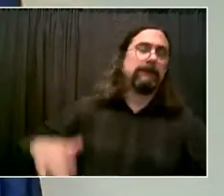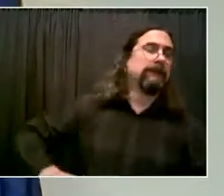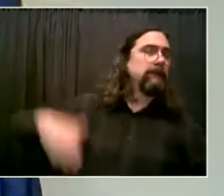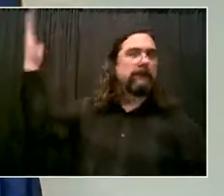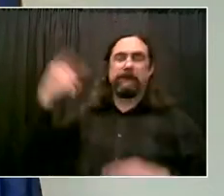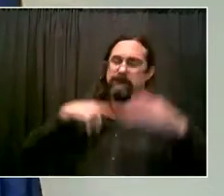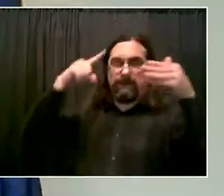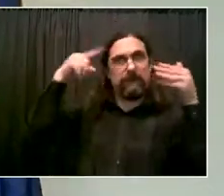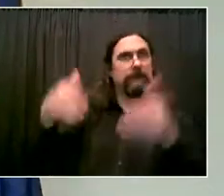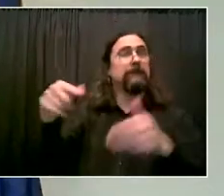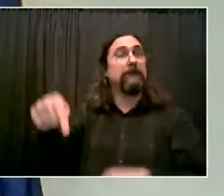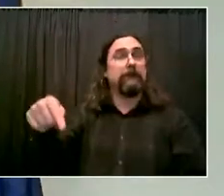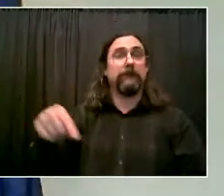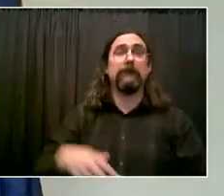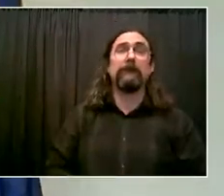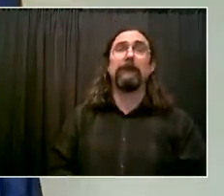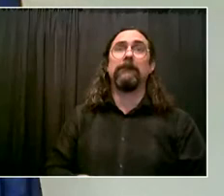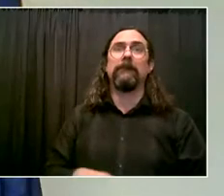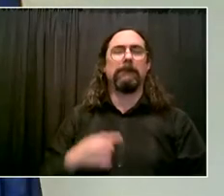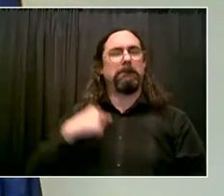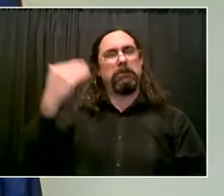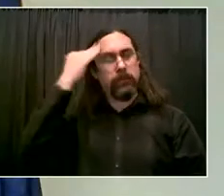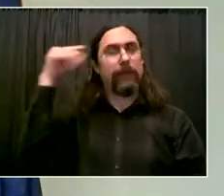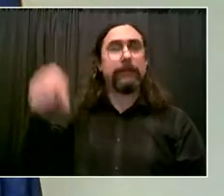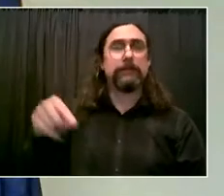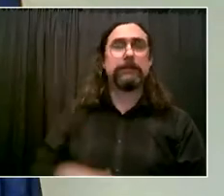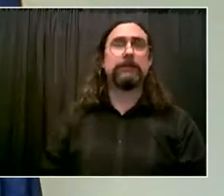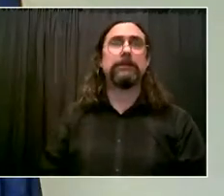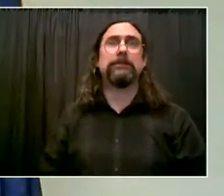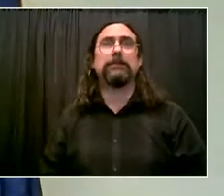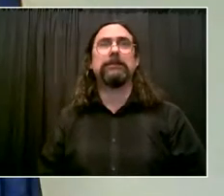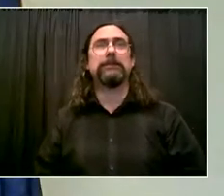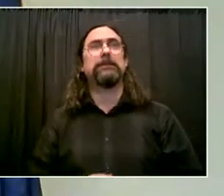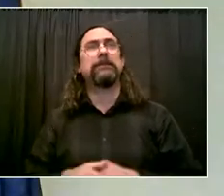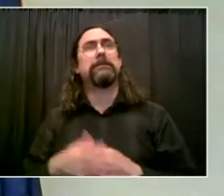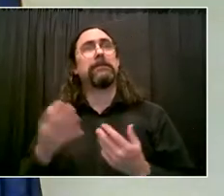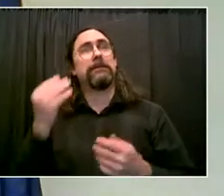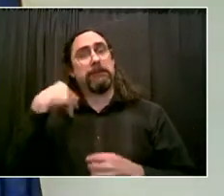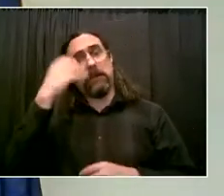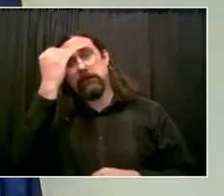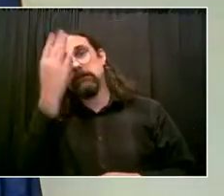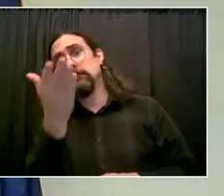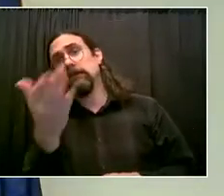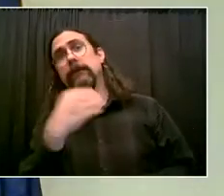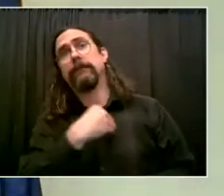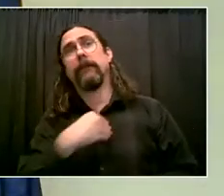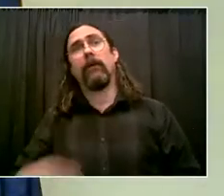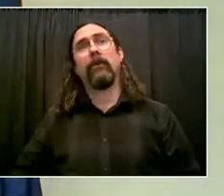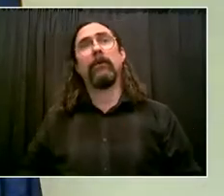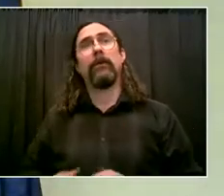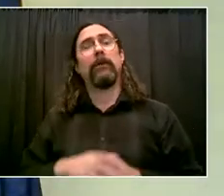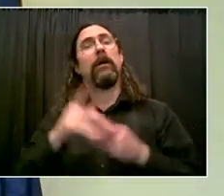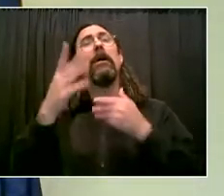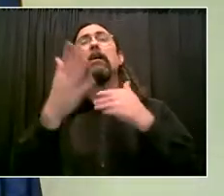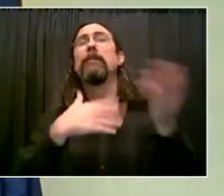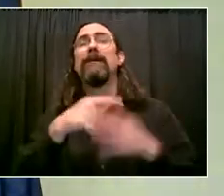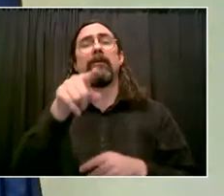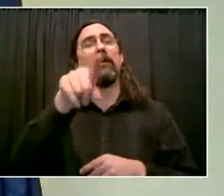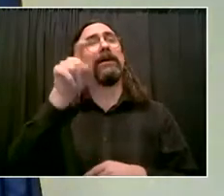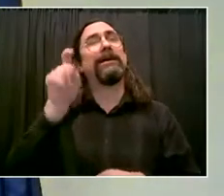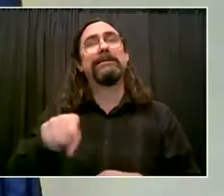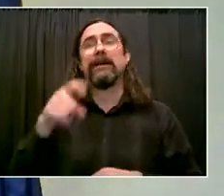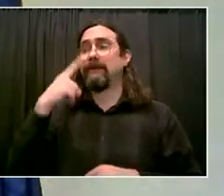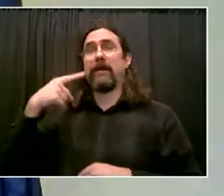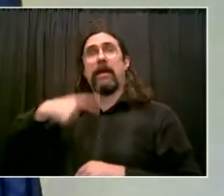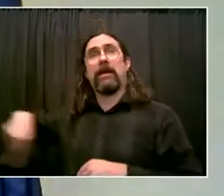to make sure that it works. Mr. Mayor, anything that you need in order for us to stop the scourge of gun violence, I'm there to do it.